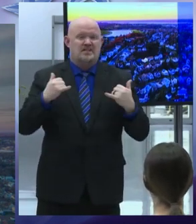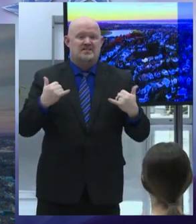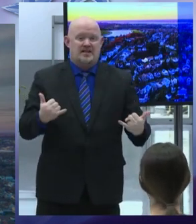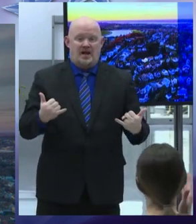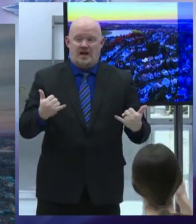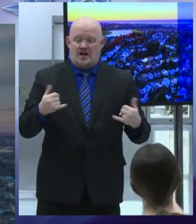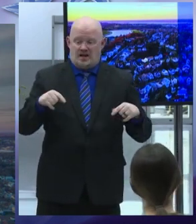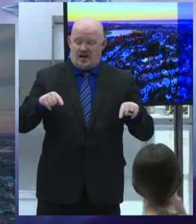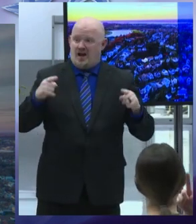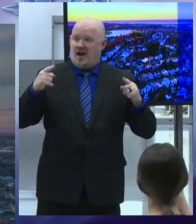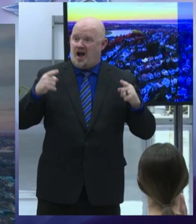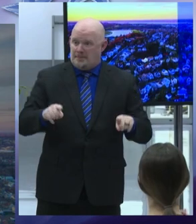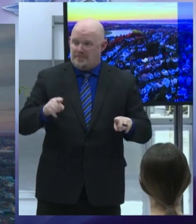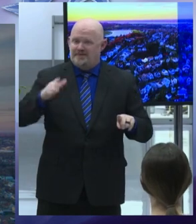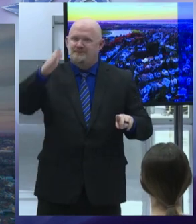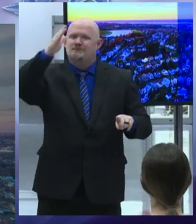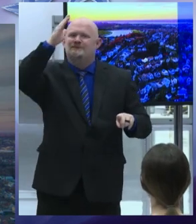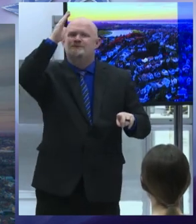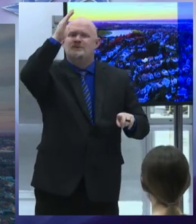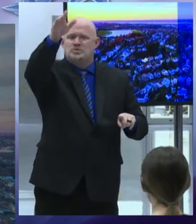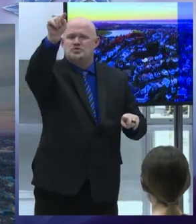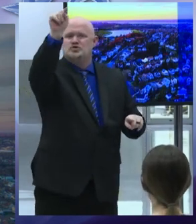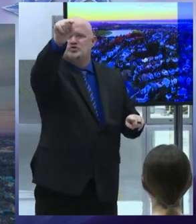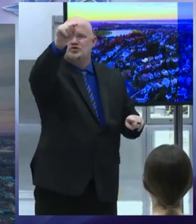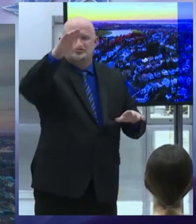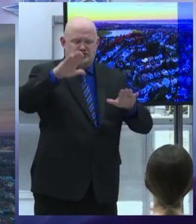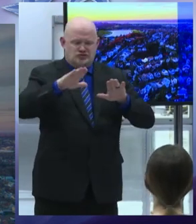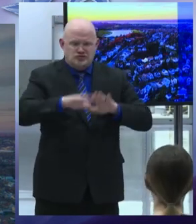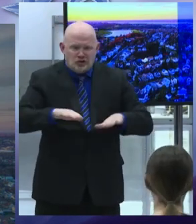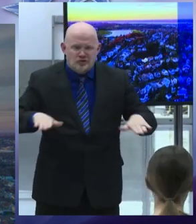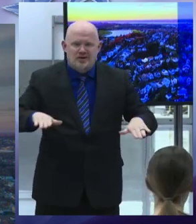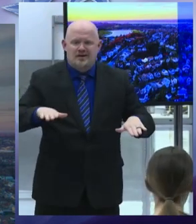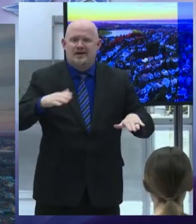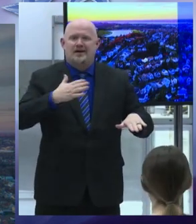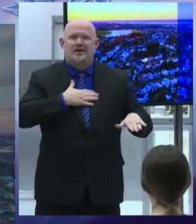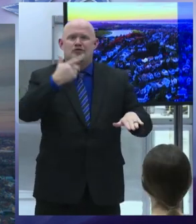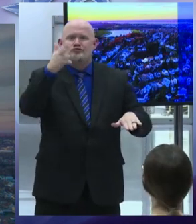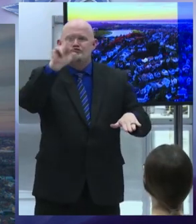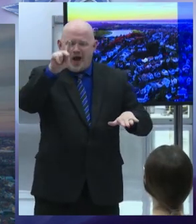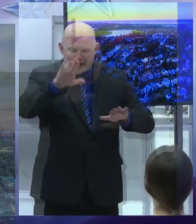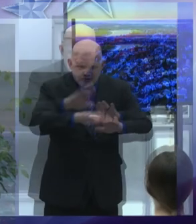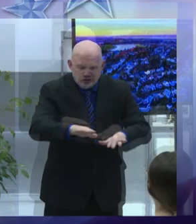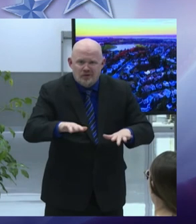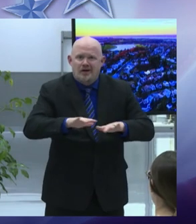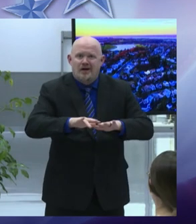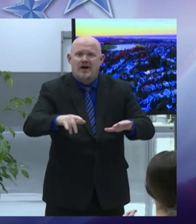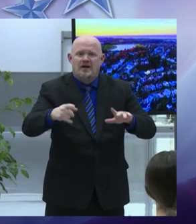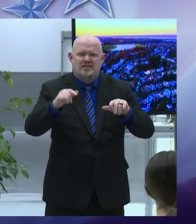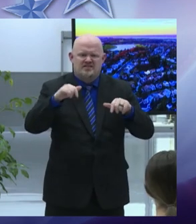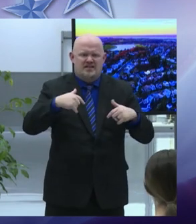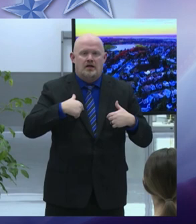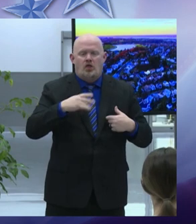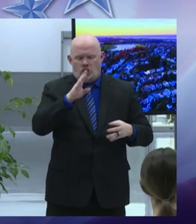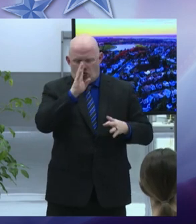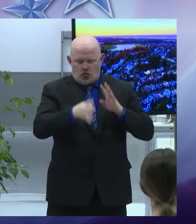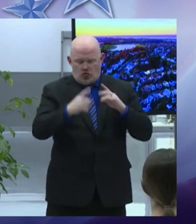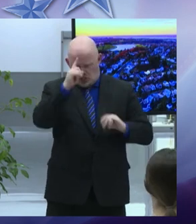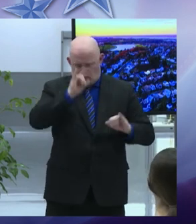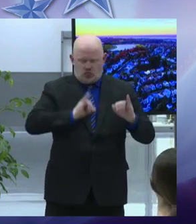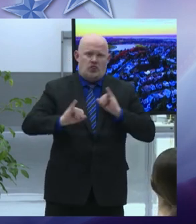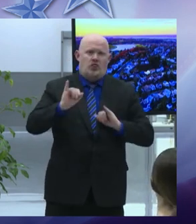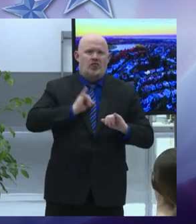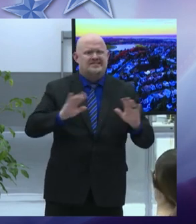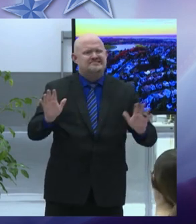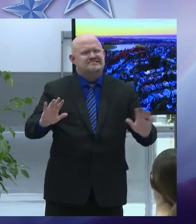forever is now we cannot let this moment pass we must stand side by